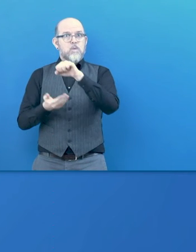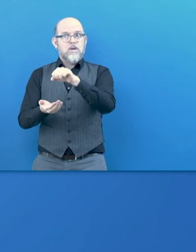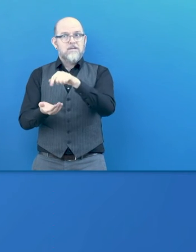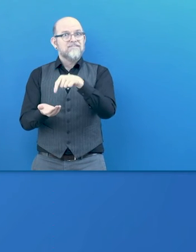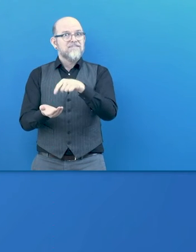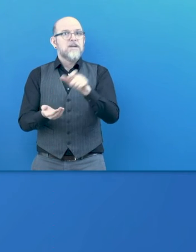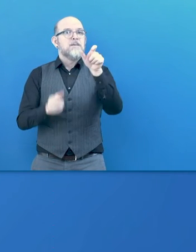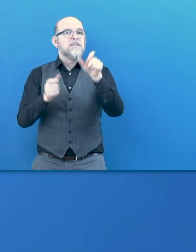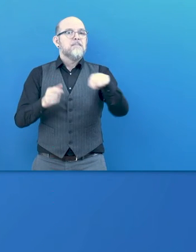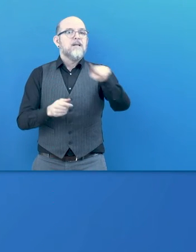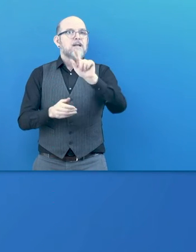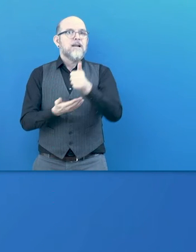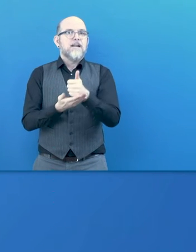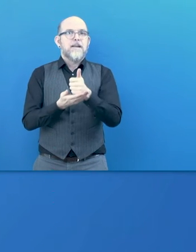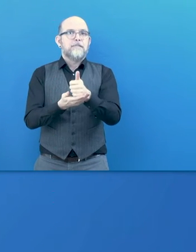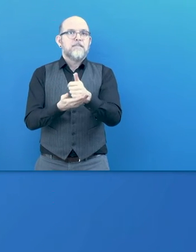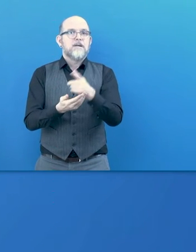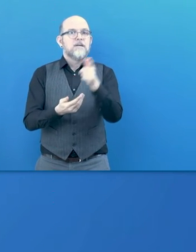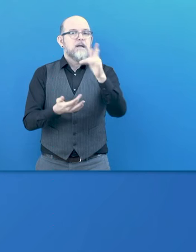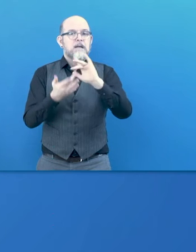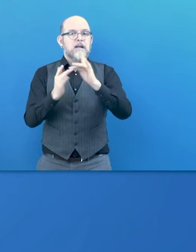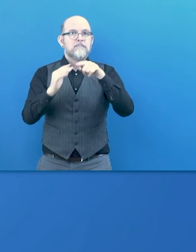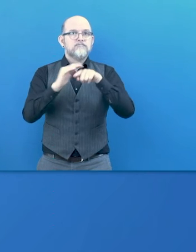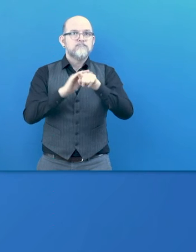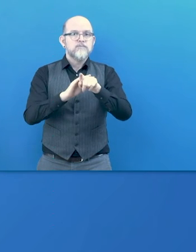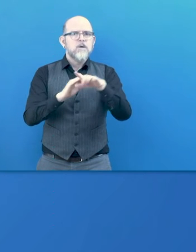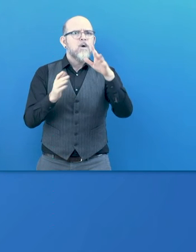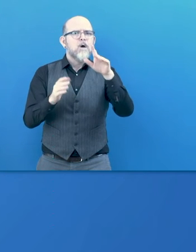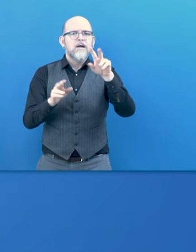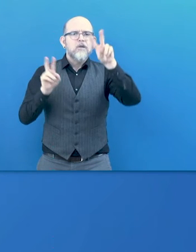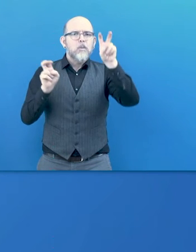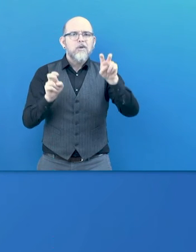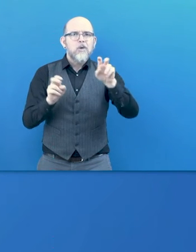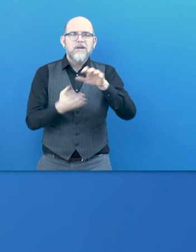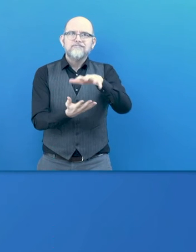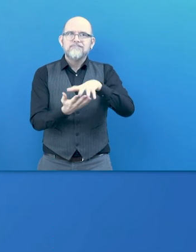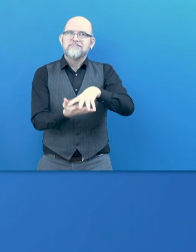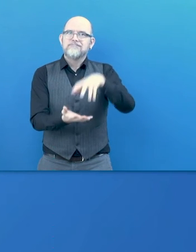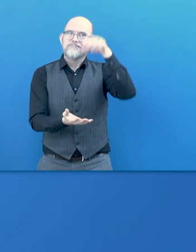people to understand the web text easily.